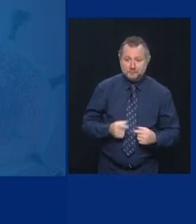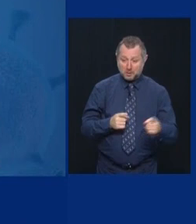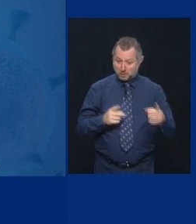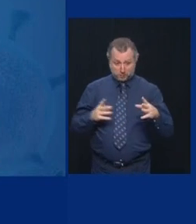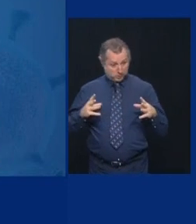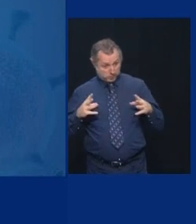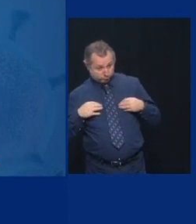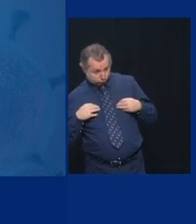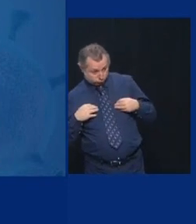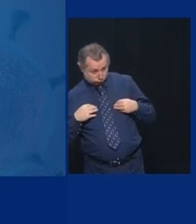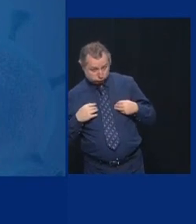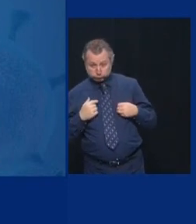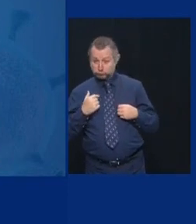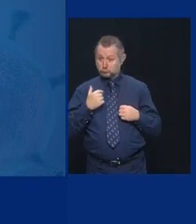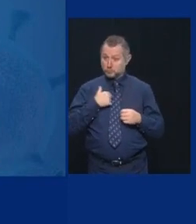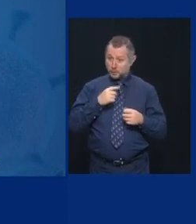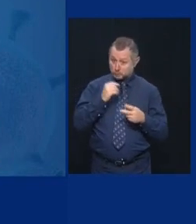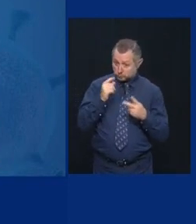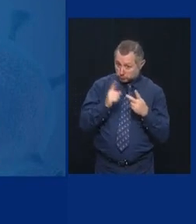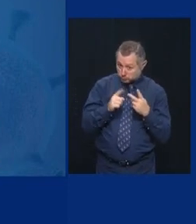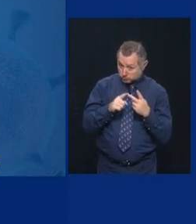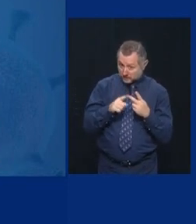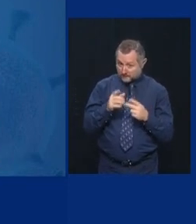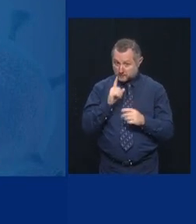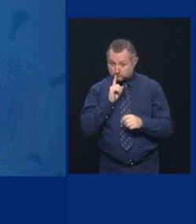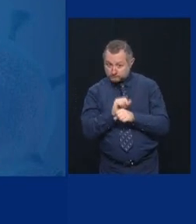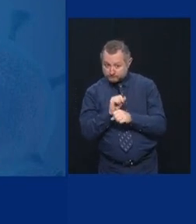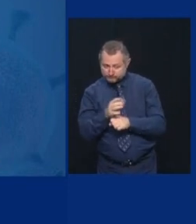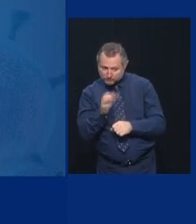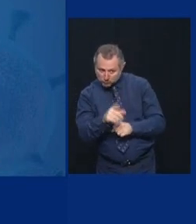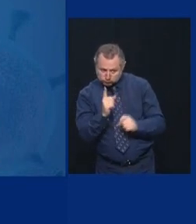we have the ability to enforce,